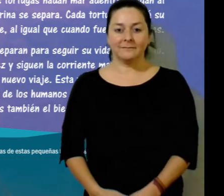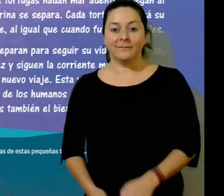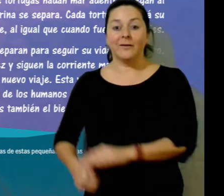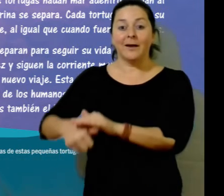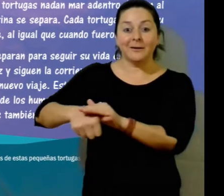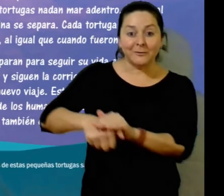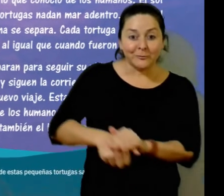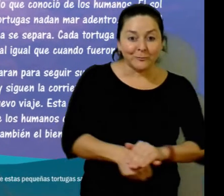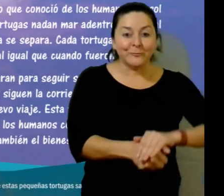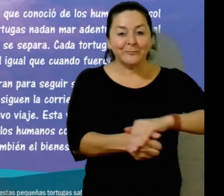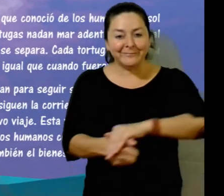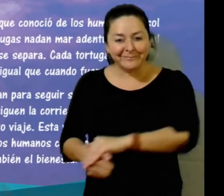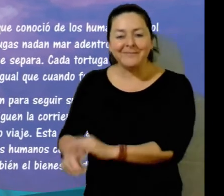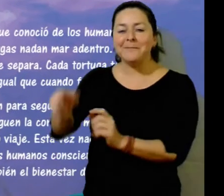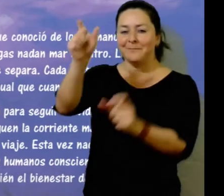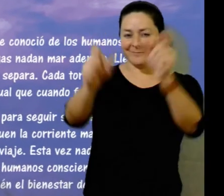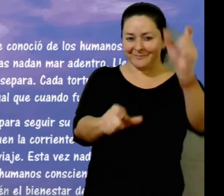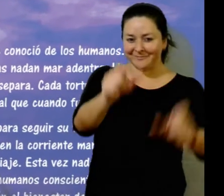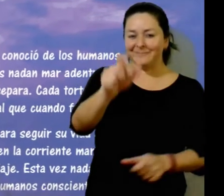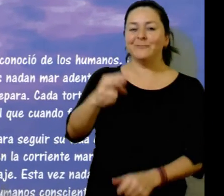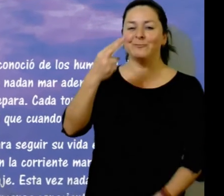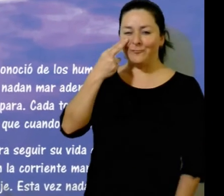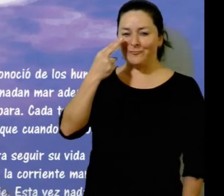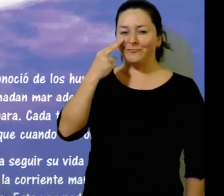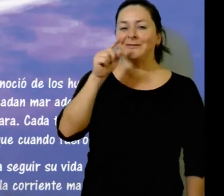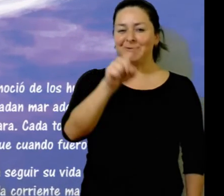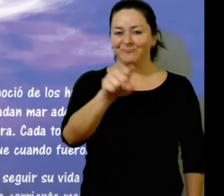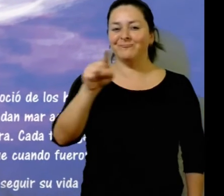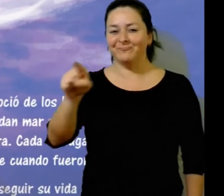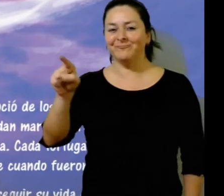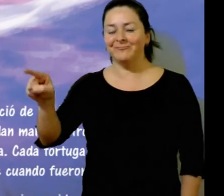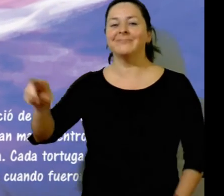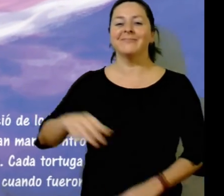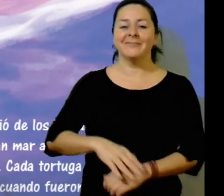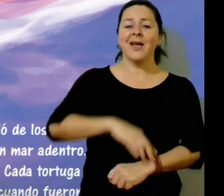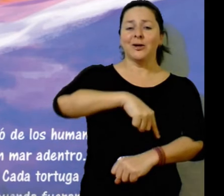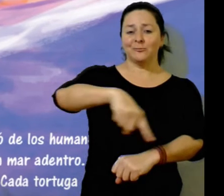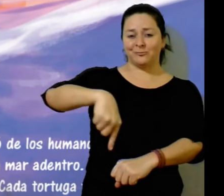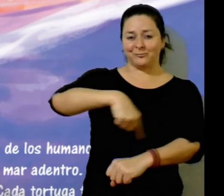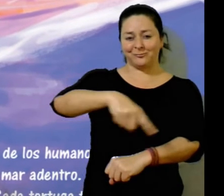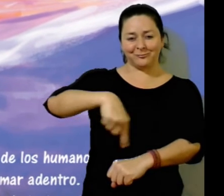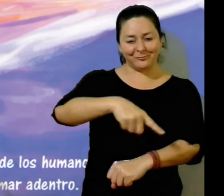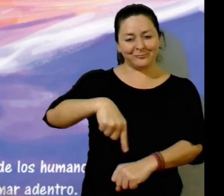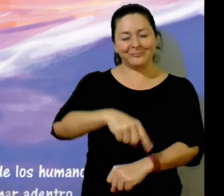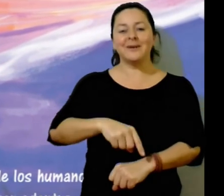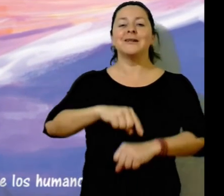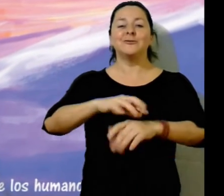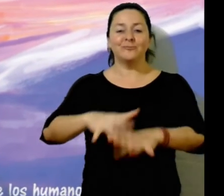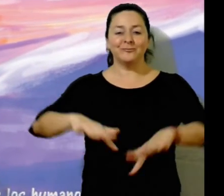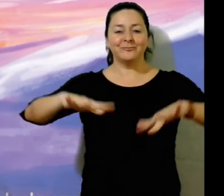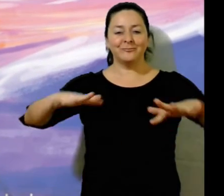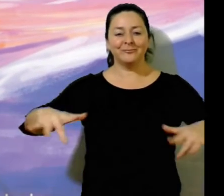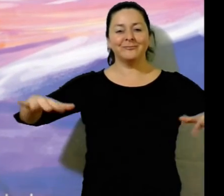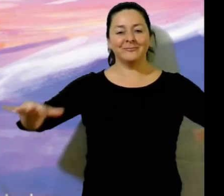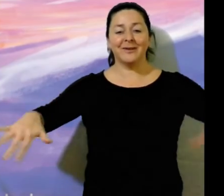For hours, Karapada tells them everything she knows about humans. At the horizon, the sun is